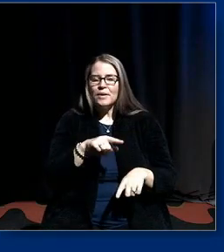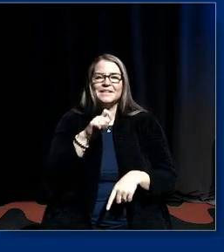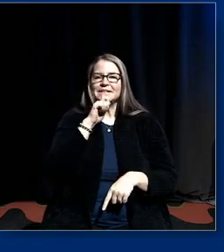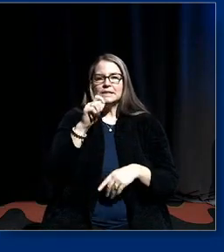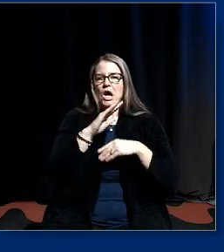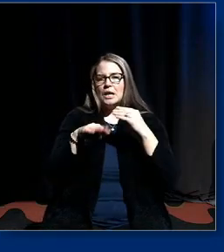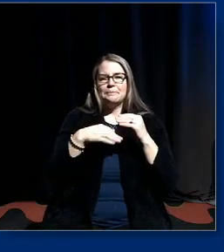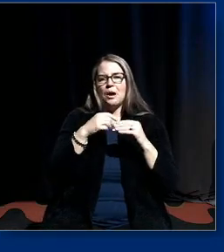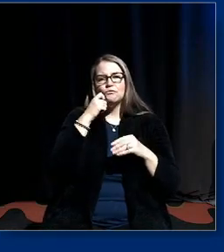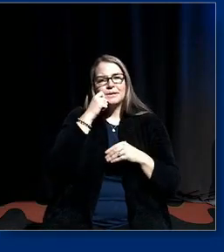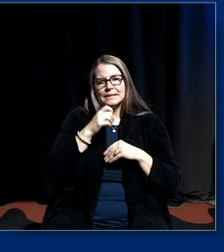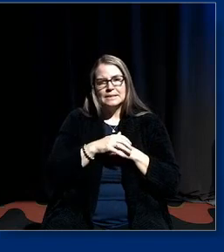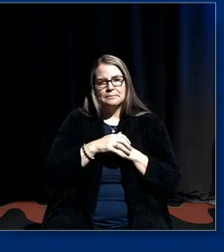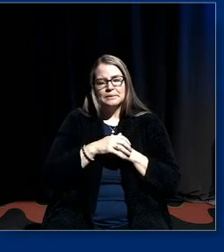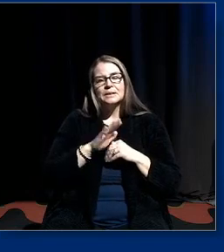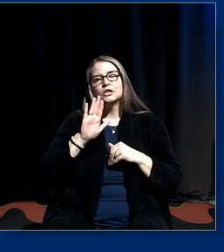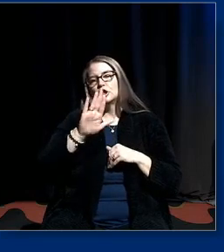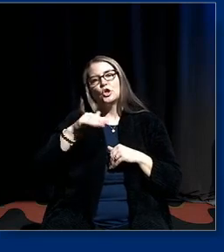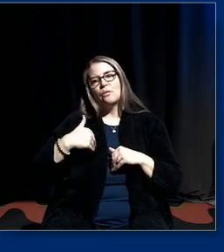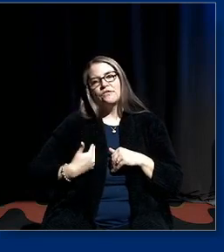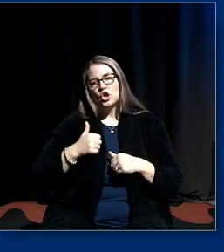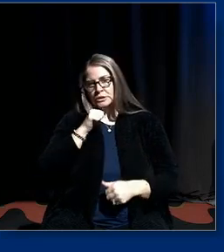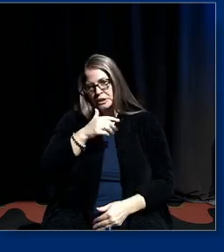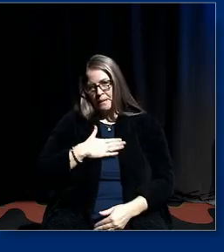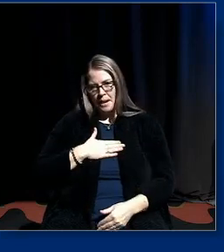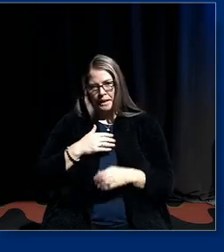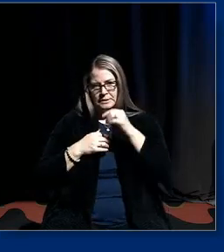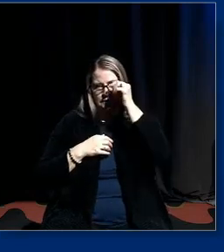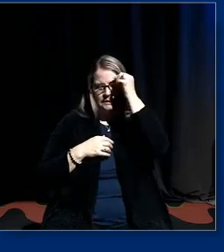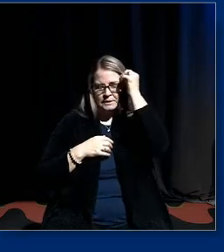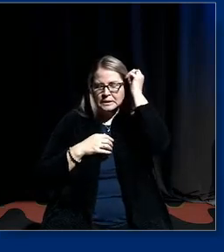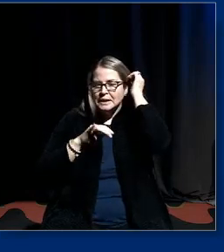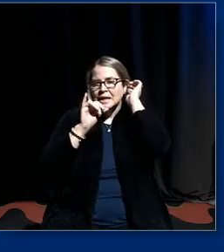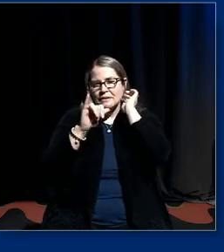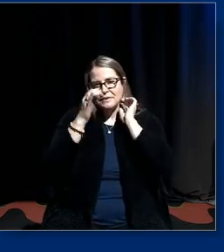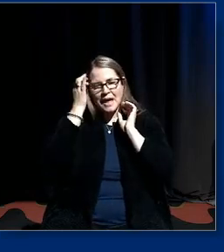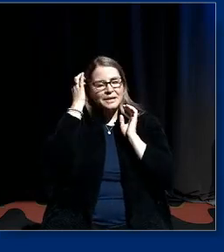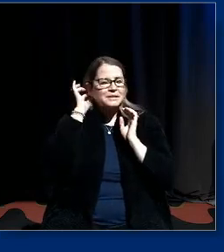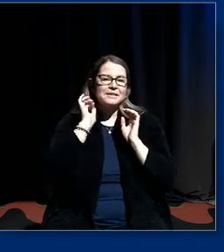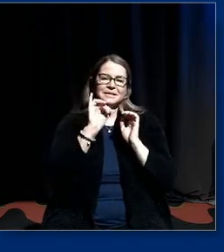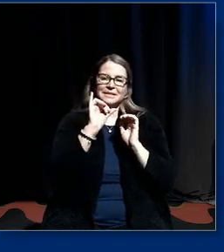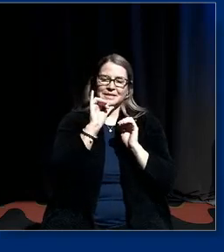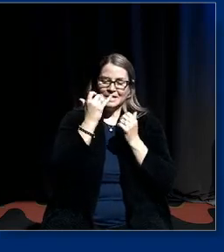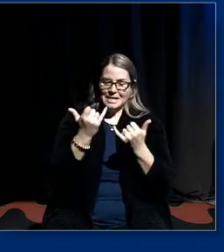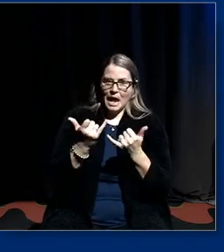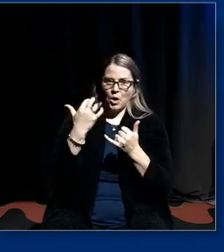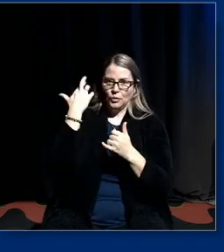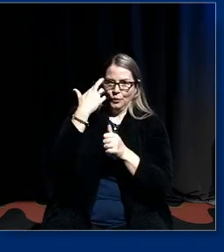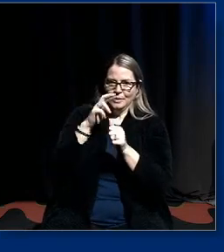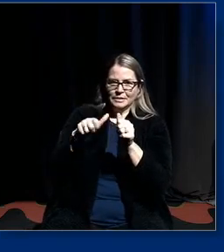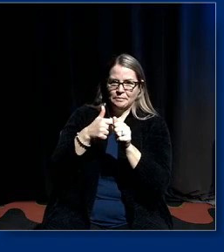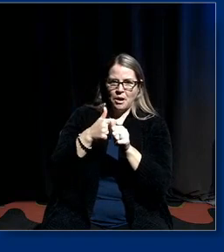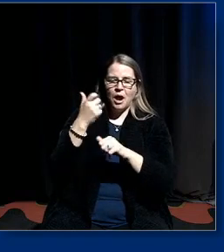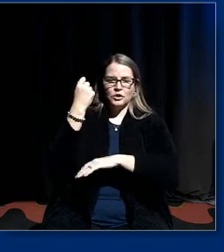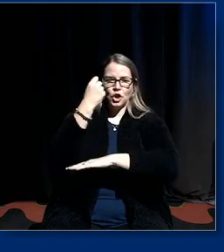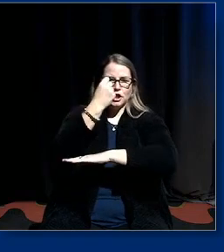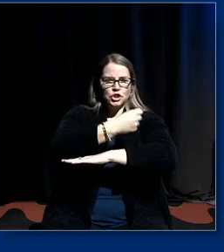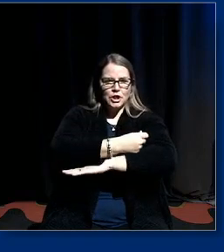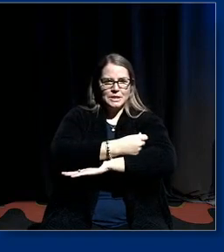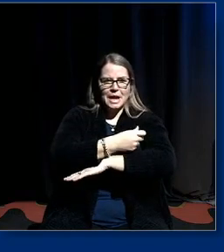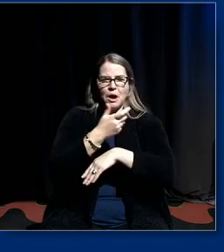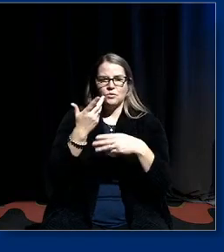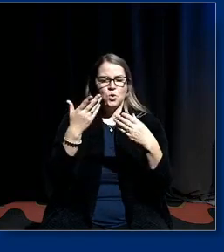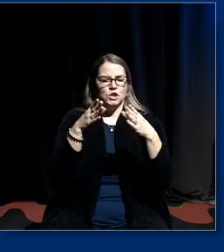it's not about racism it's your fault not mine and that is now the engine for shutting down discussions